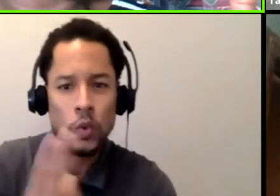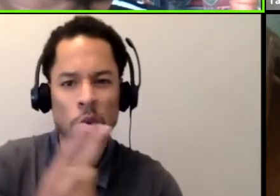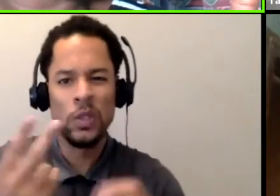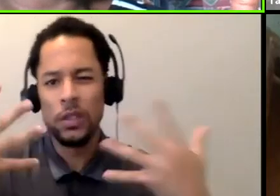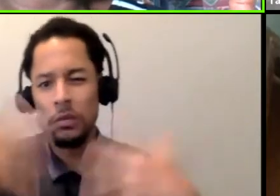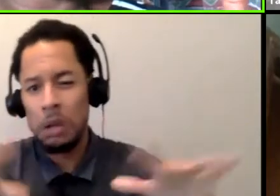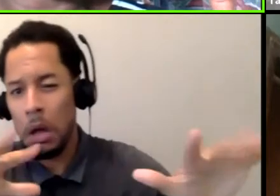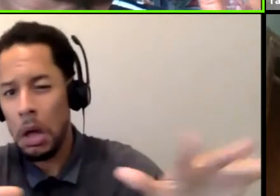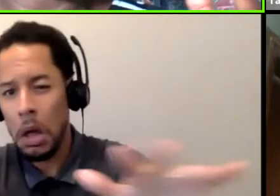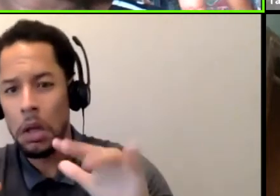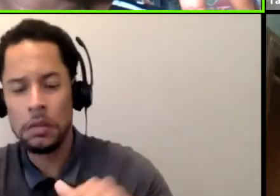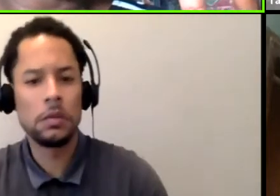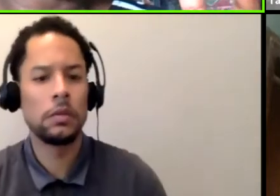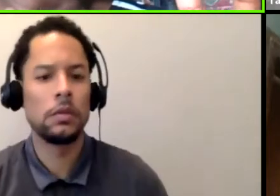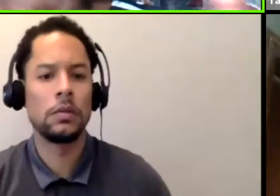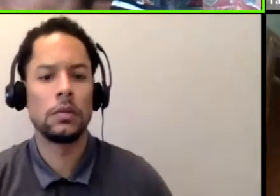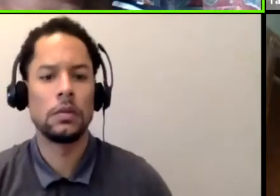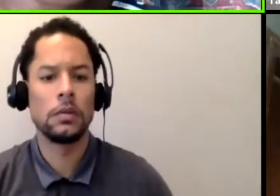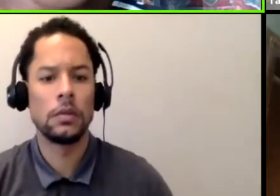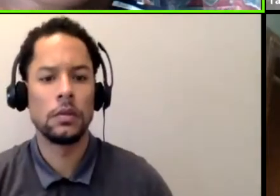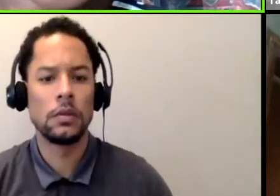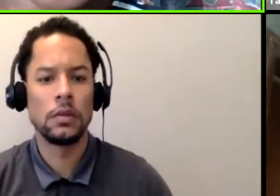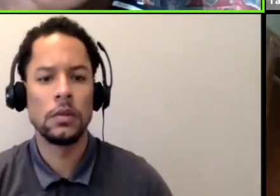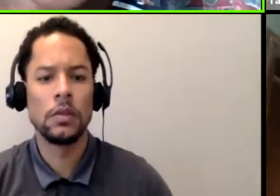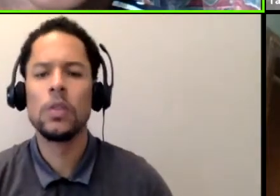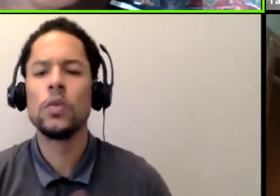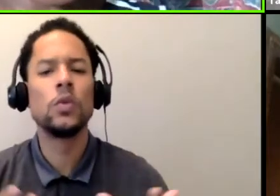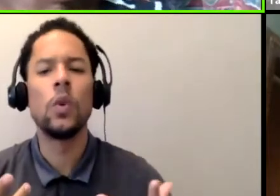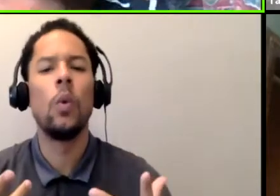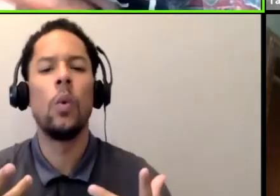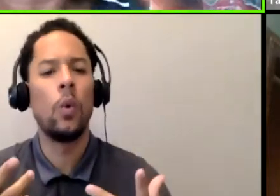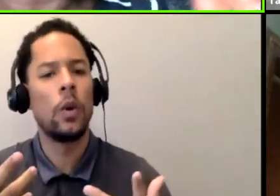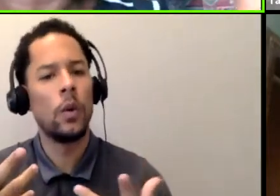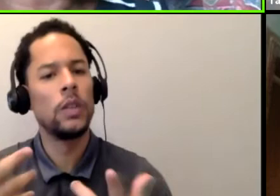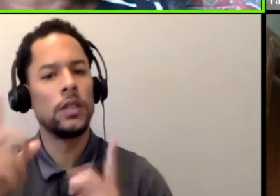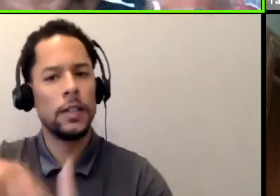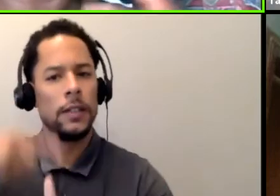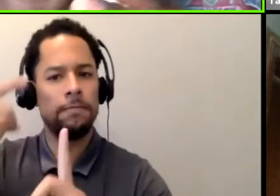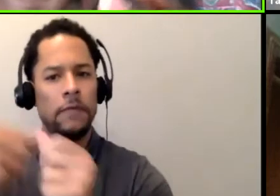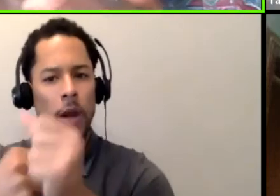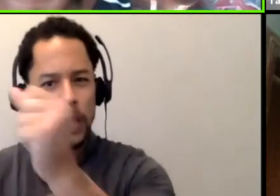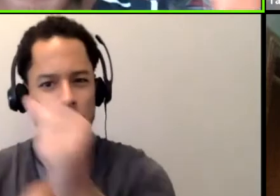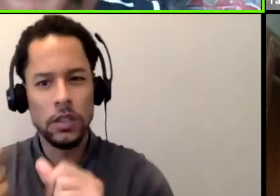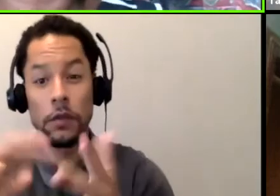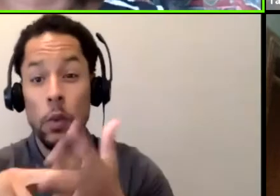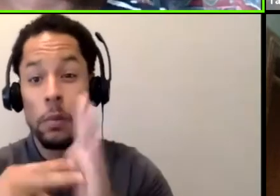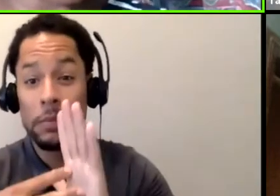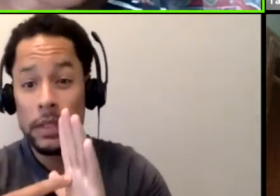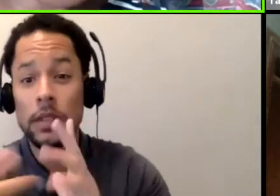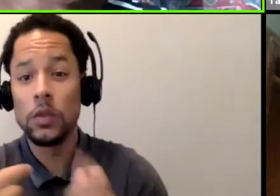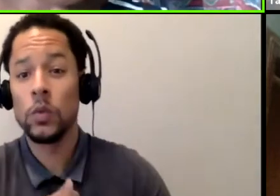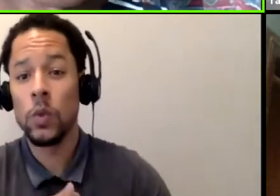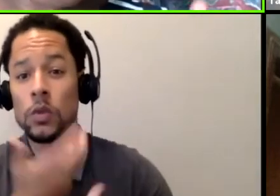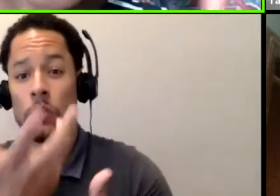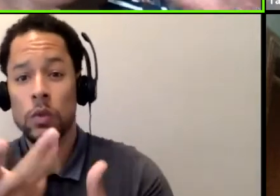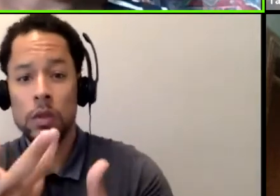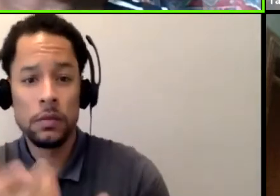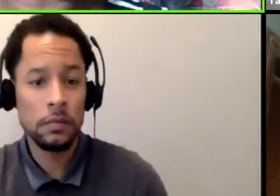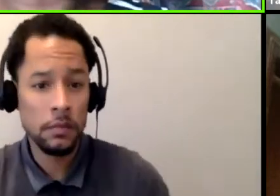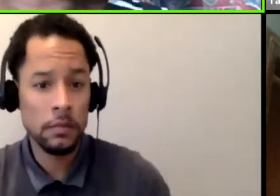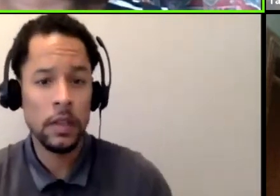your, the meaning you want to produce? And how does that meaning go take the audience on a journey?